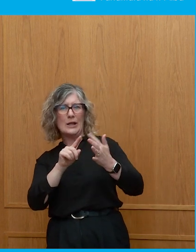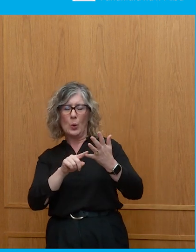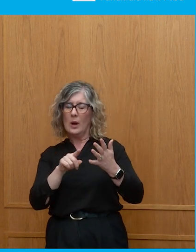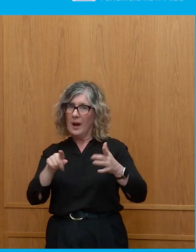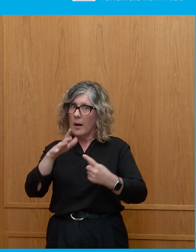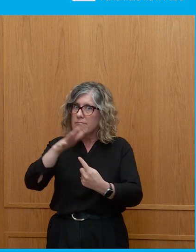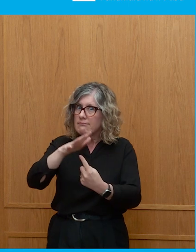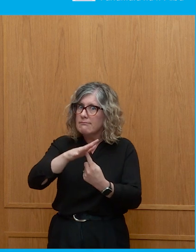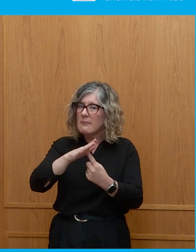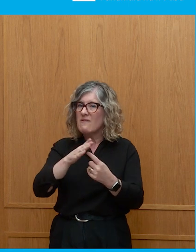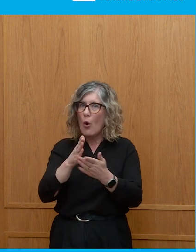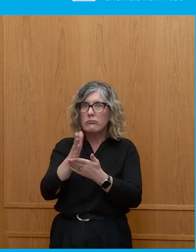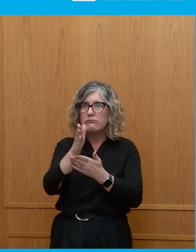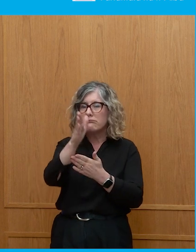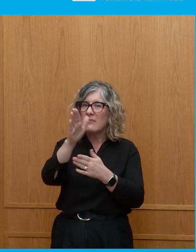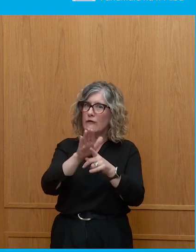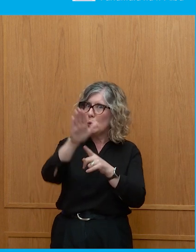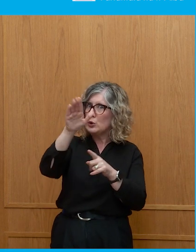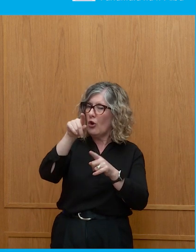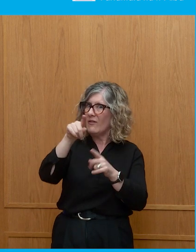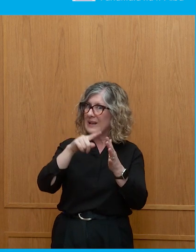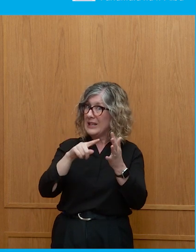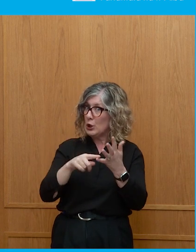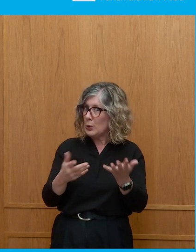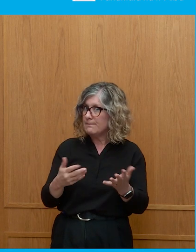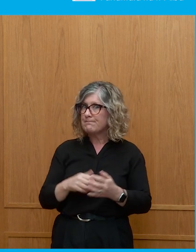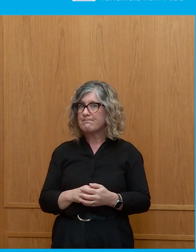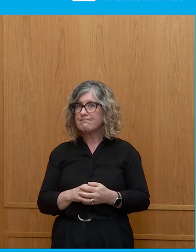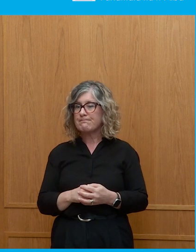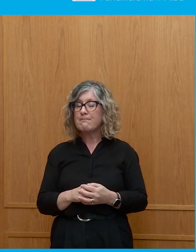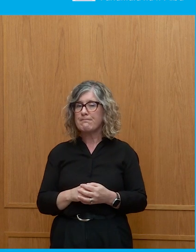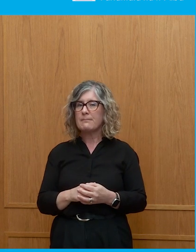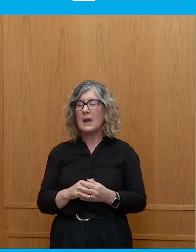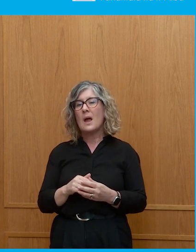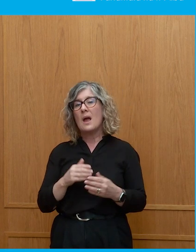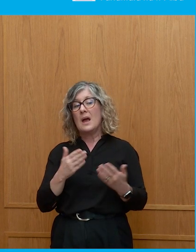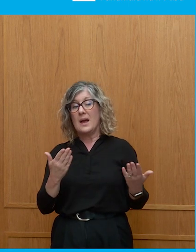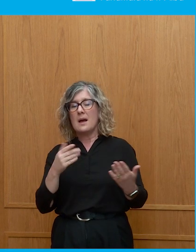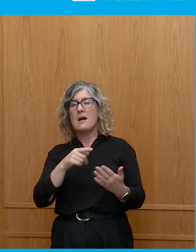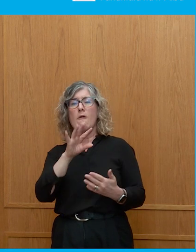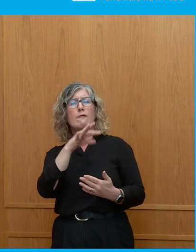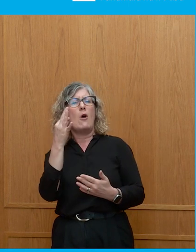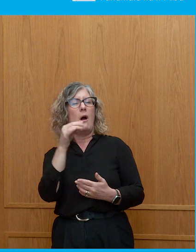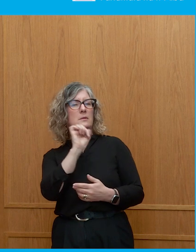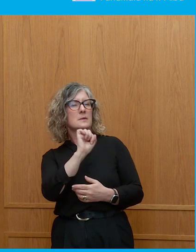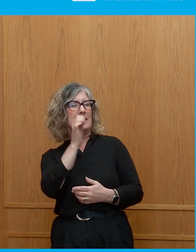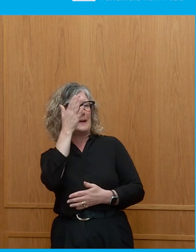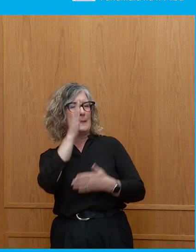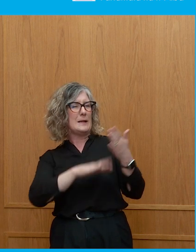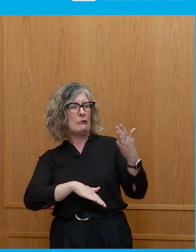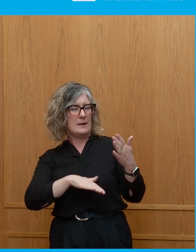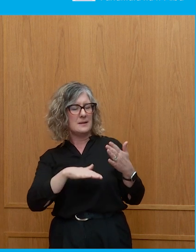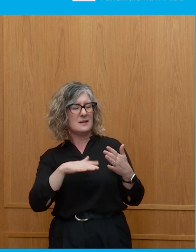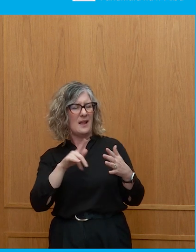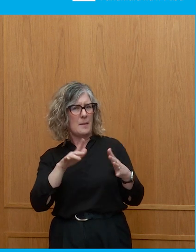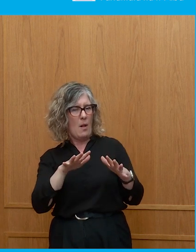travel that the EU takes. But the experience in France was quite interesting, because I don't think people expected that second round to be